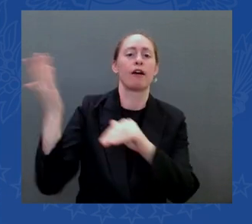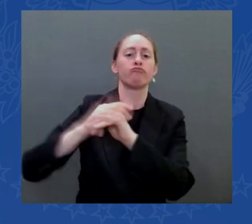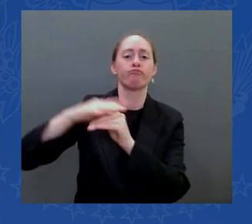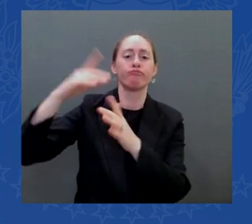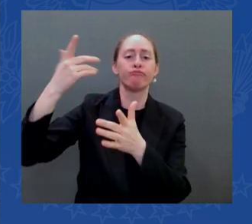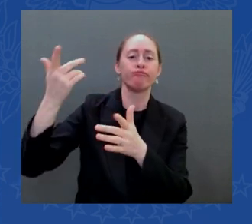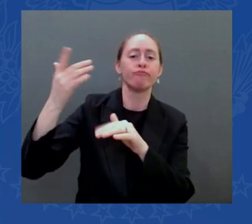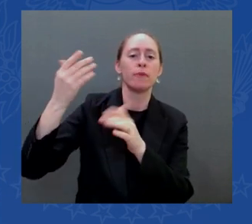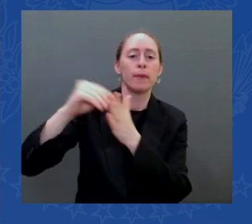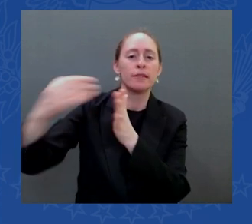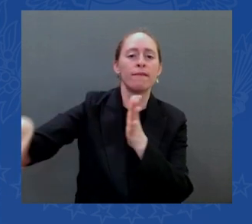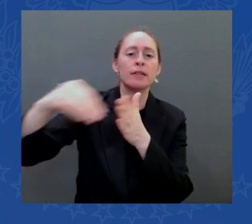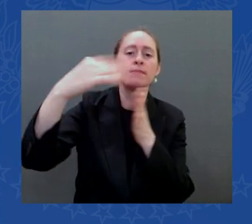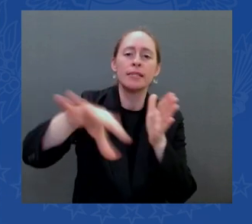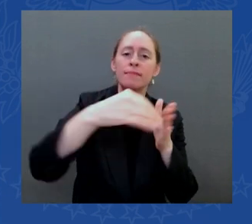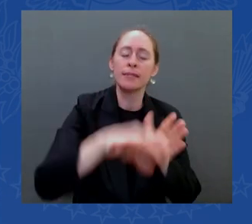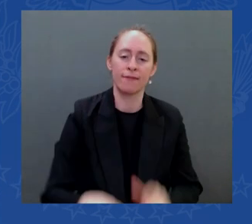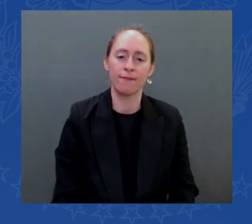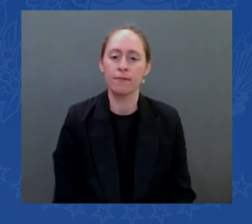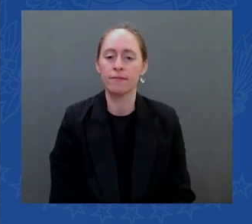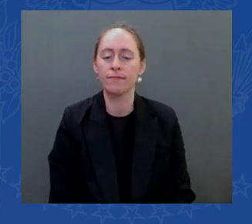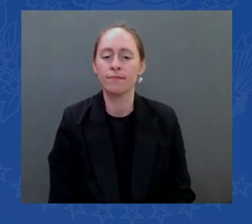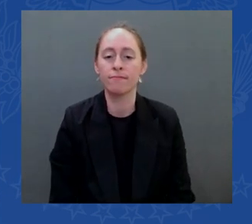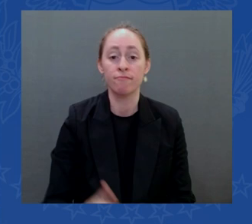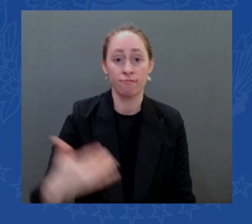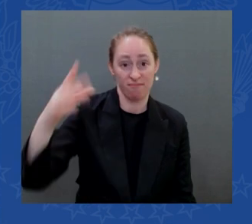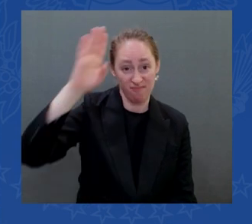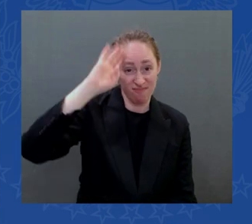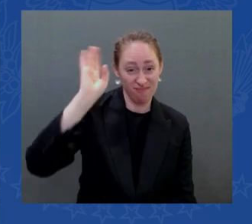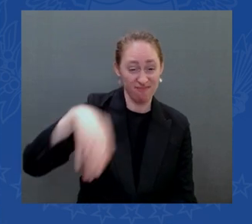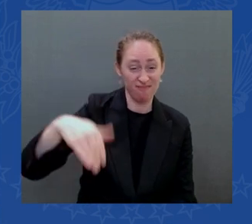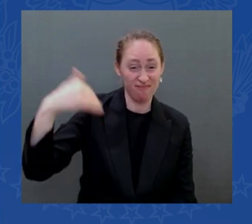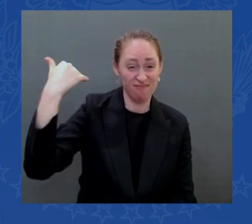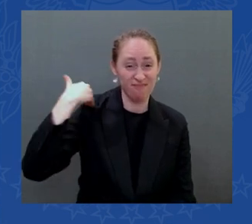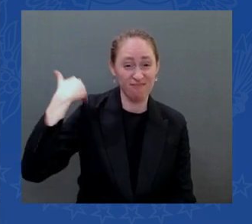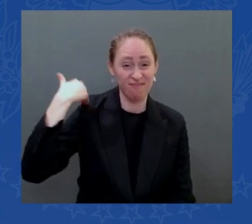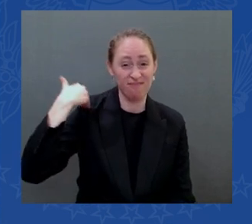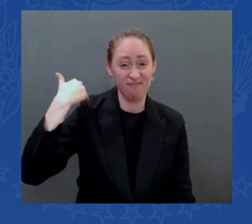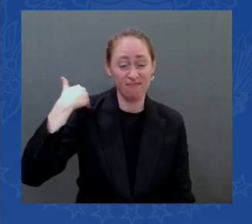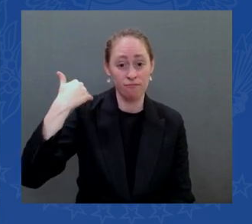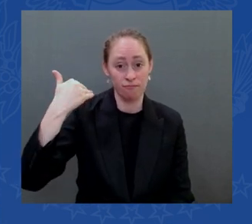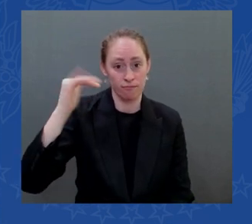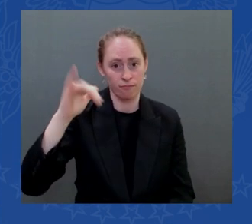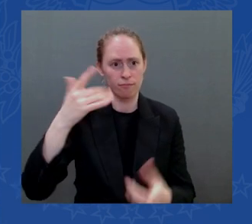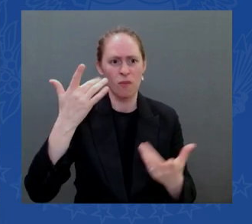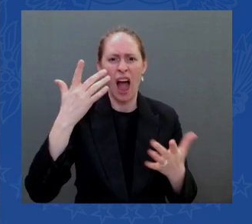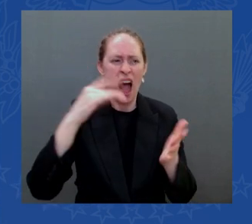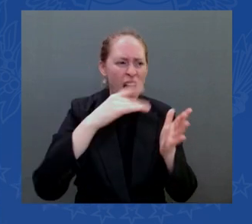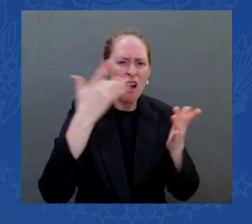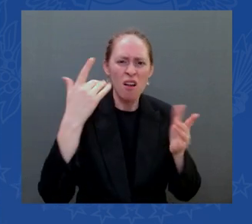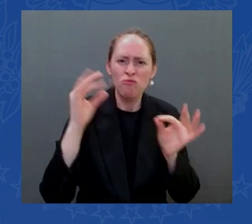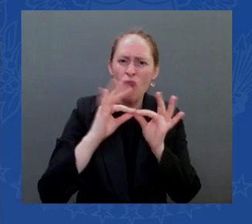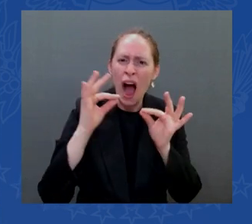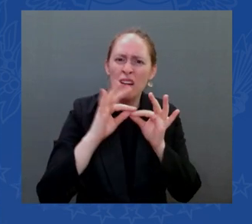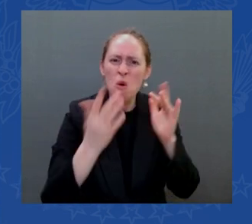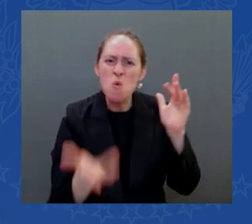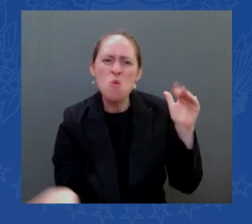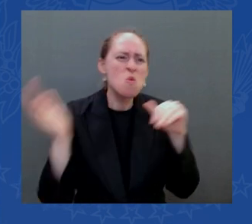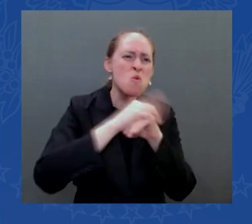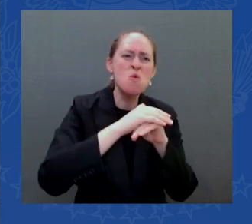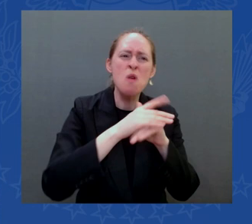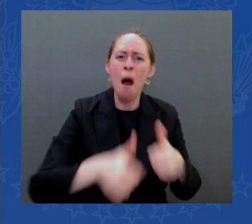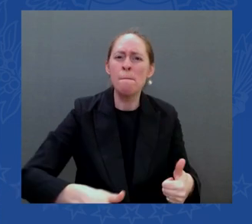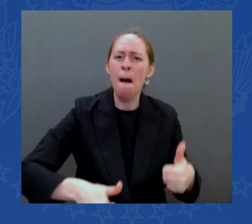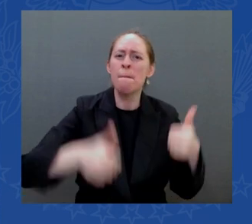accounted for one-third of all the inflation in america because the price went up because so fewer fewer being made automobile